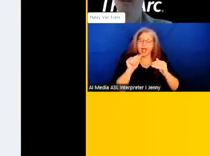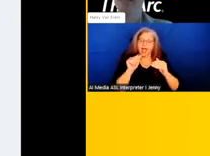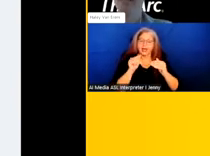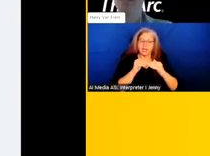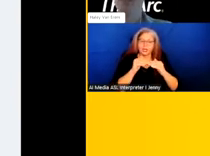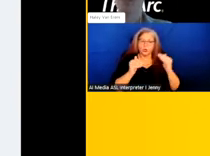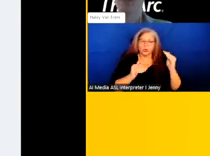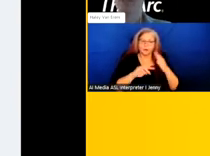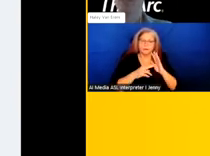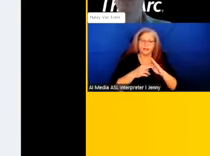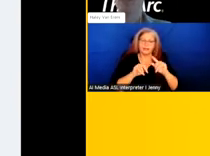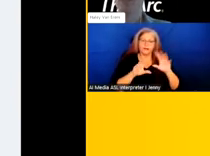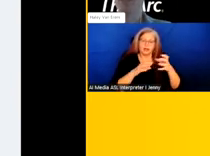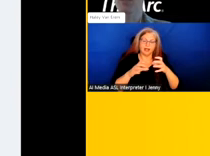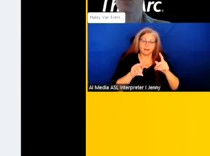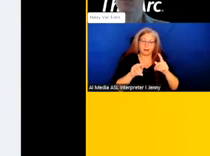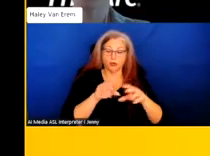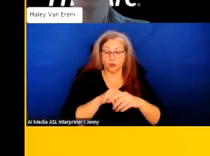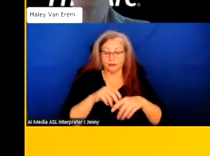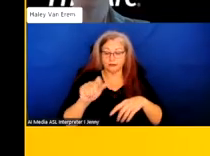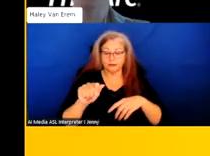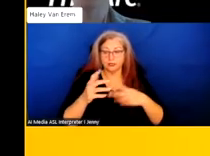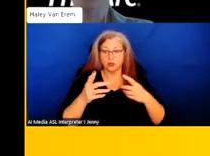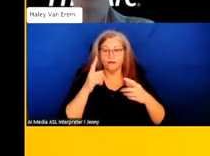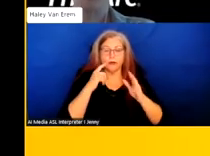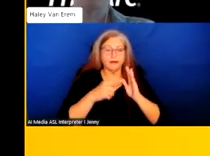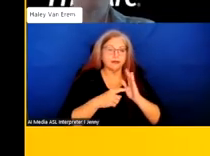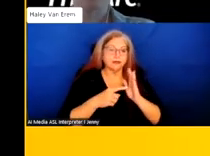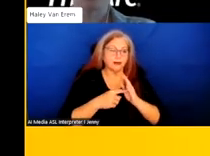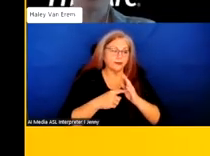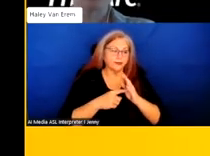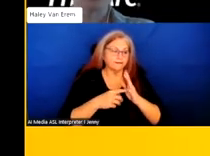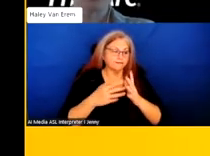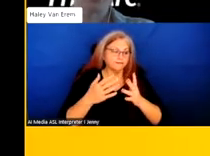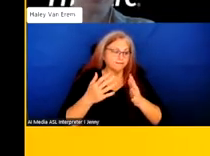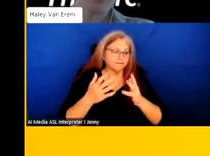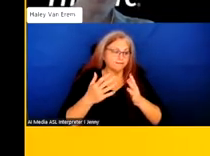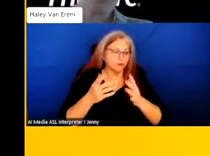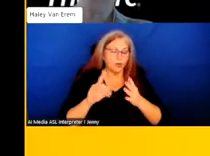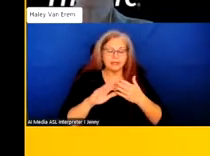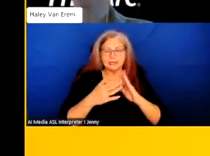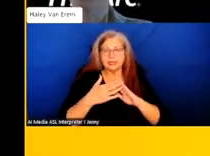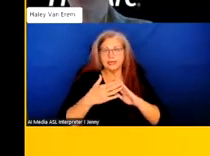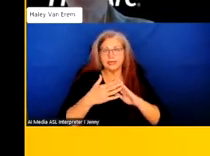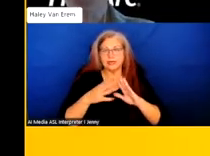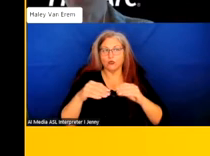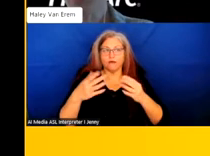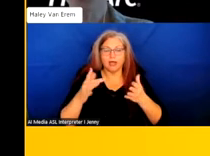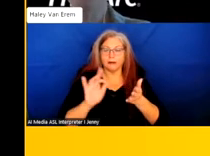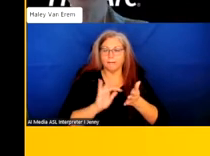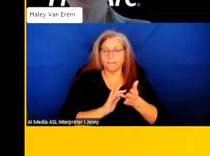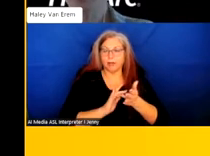include classes of people with disabilities. So if, for example, a city is providing medical